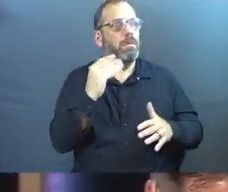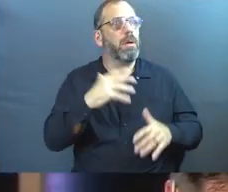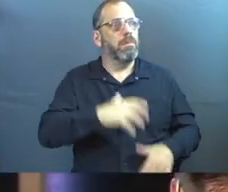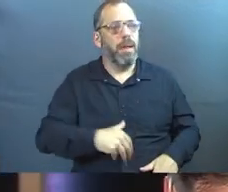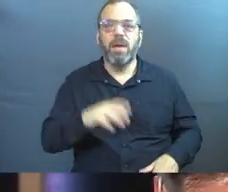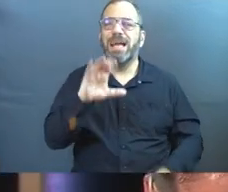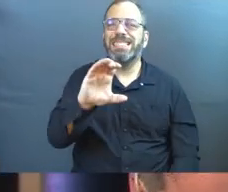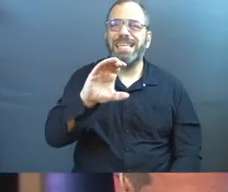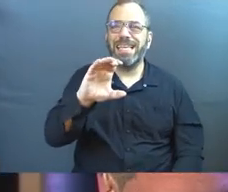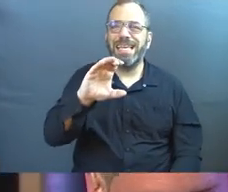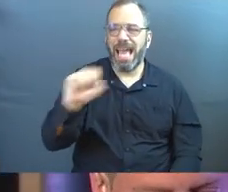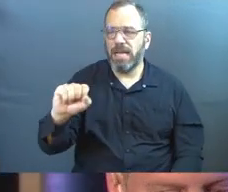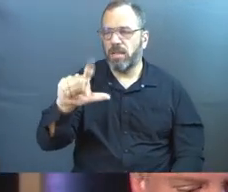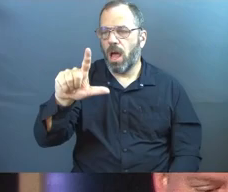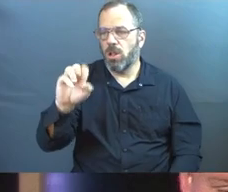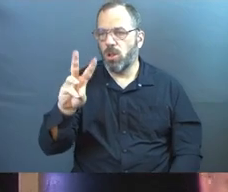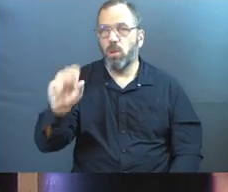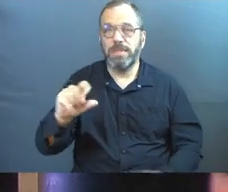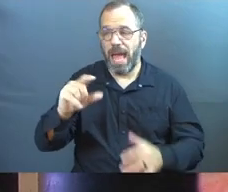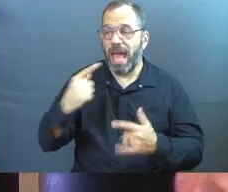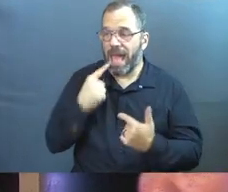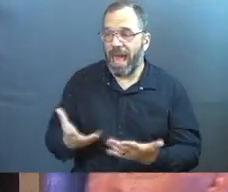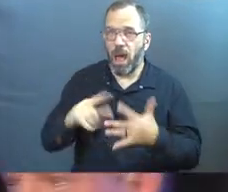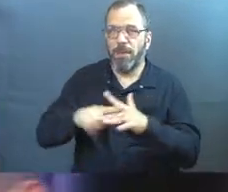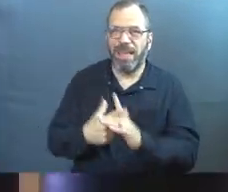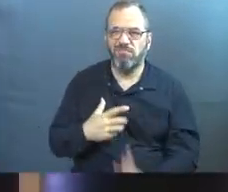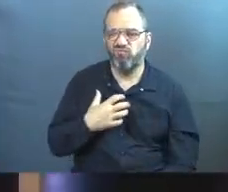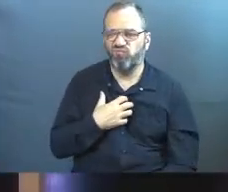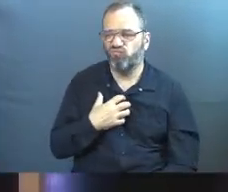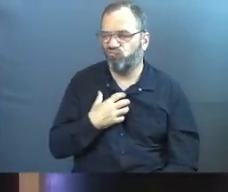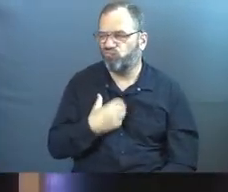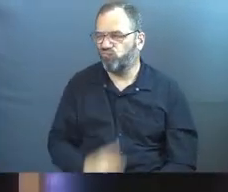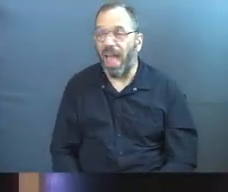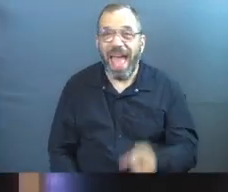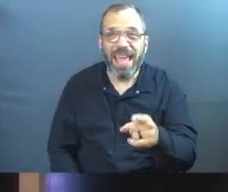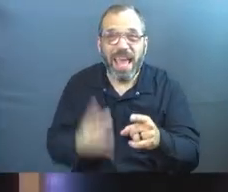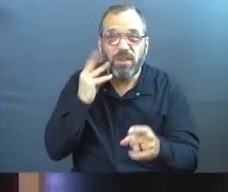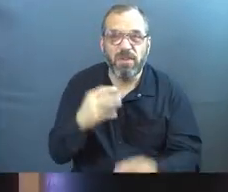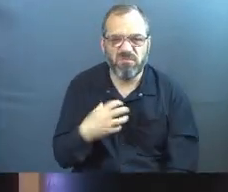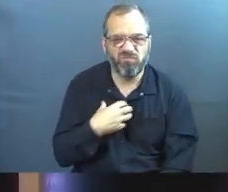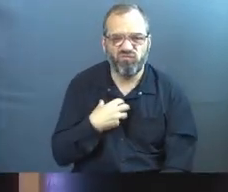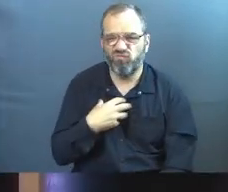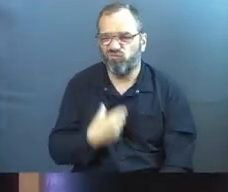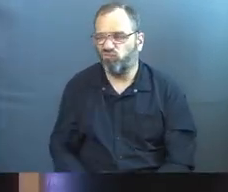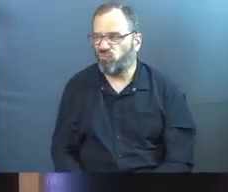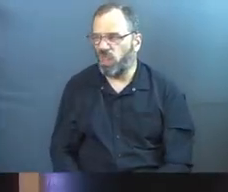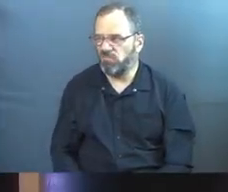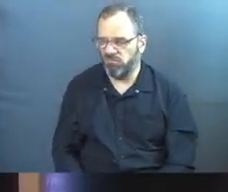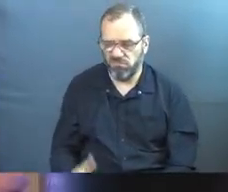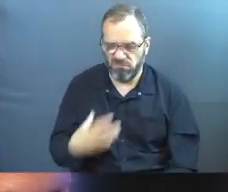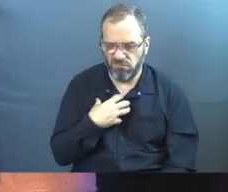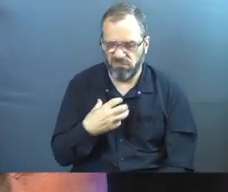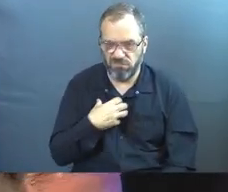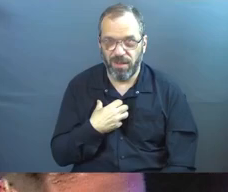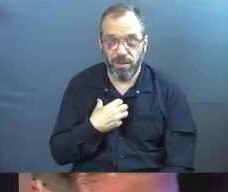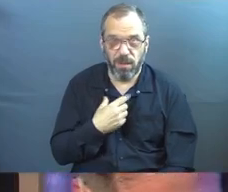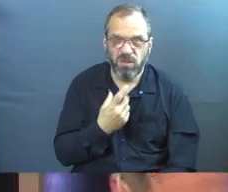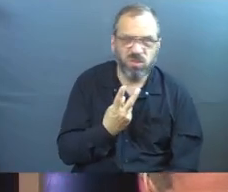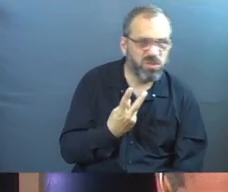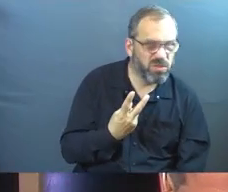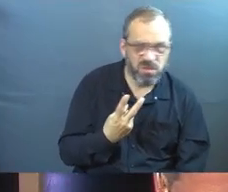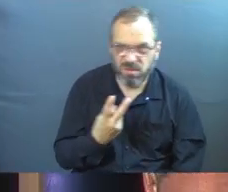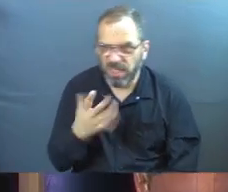C.S. Lewis put it this way. He said, hell begins with a grumbling mood. Anybody ever have a grumbling mood? Just a couple of us.